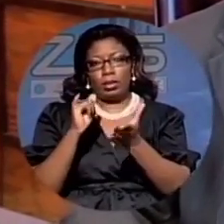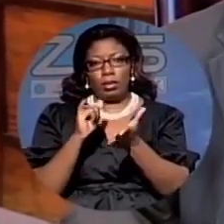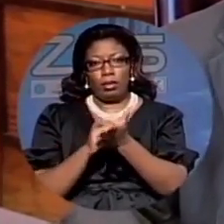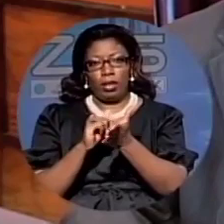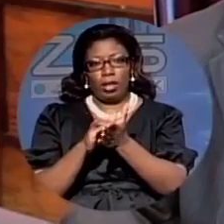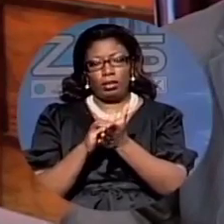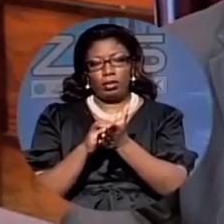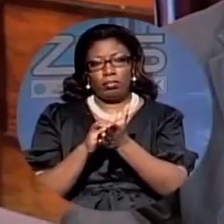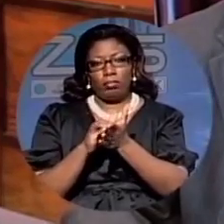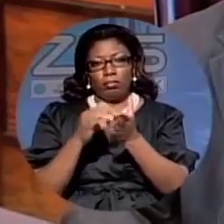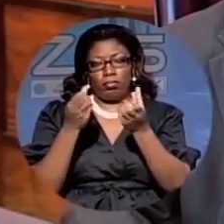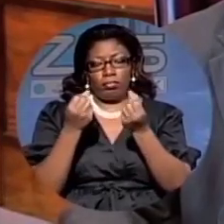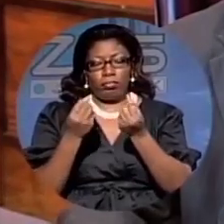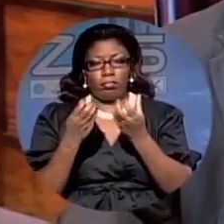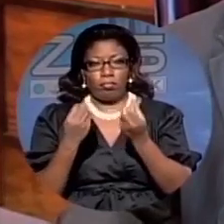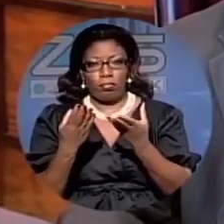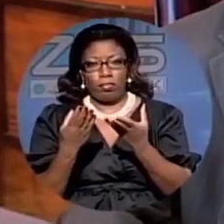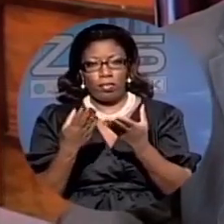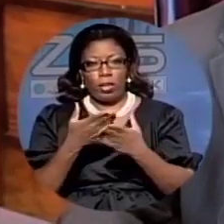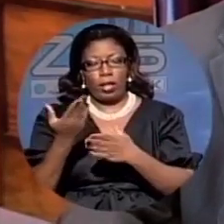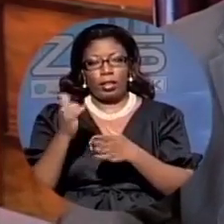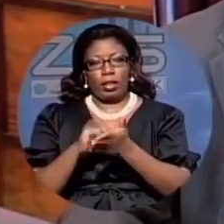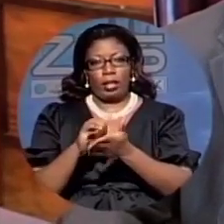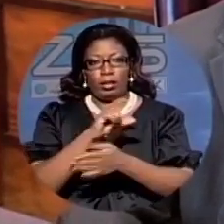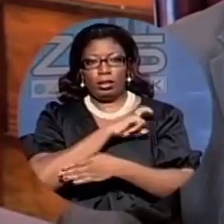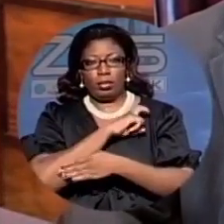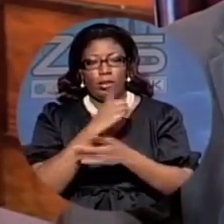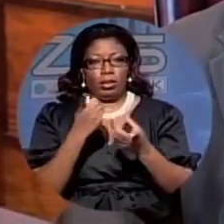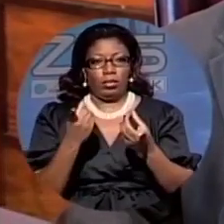many of the initiatives put on by the police